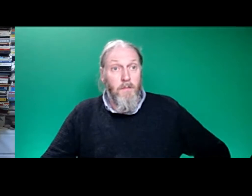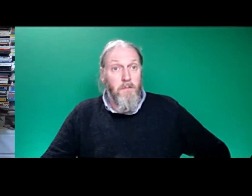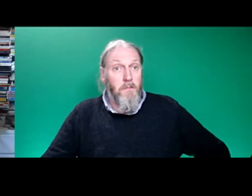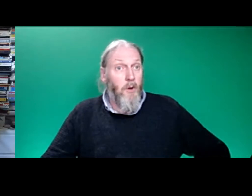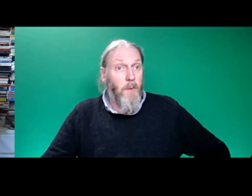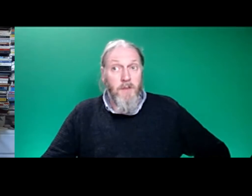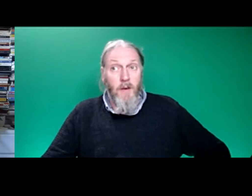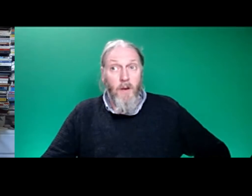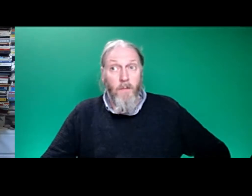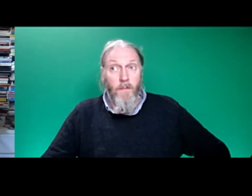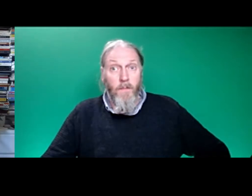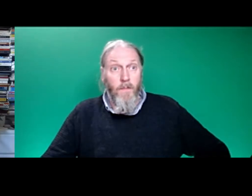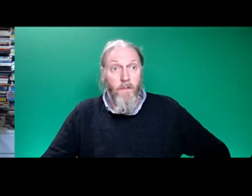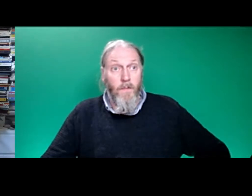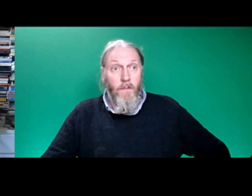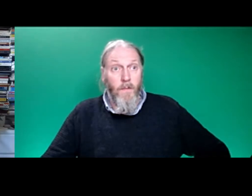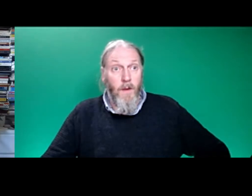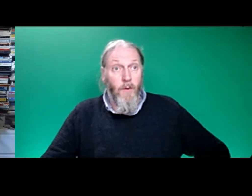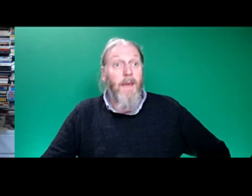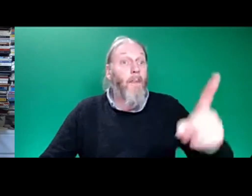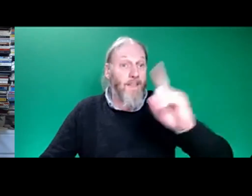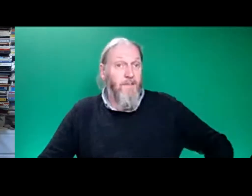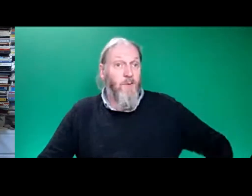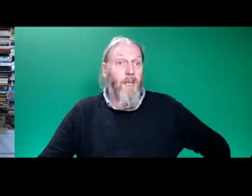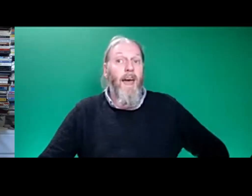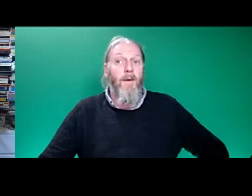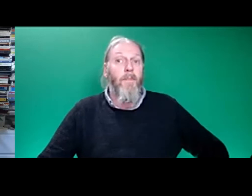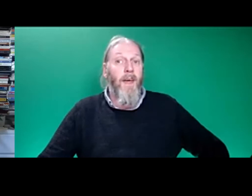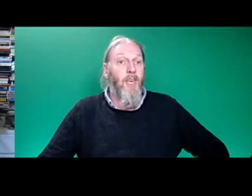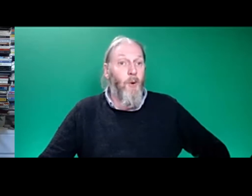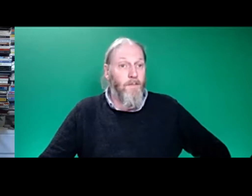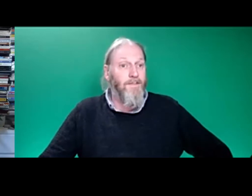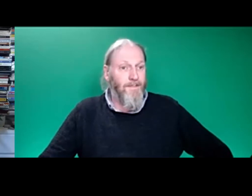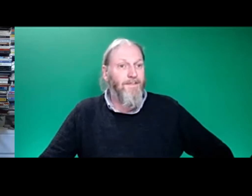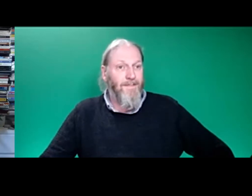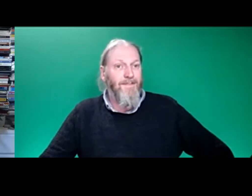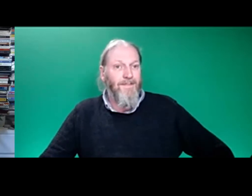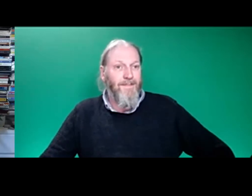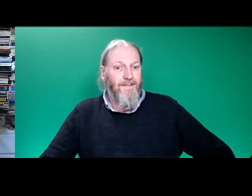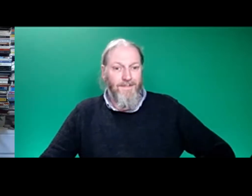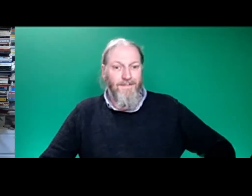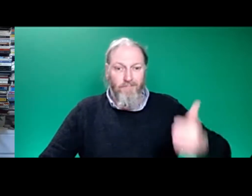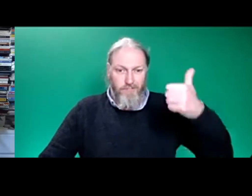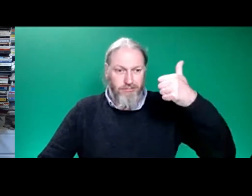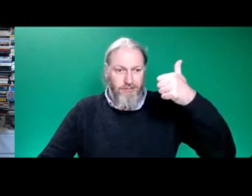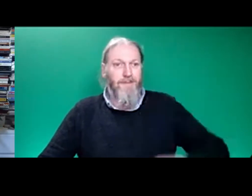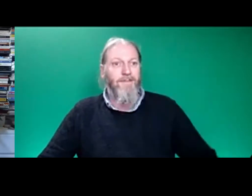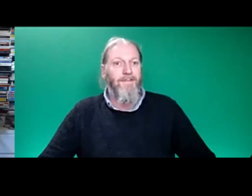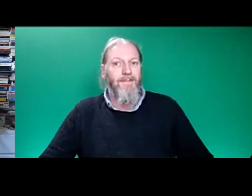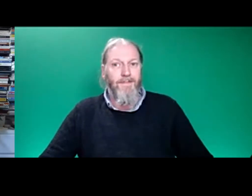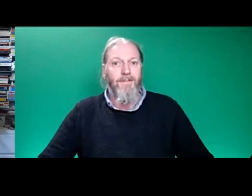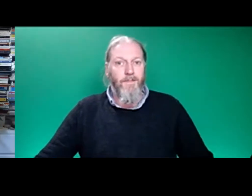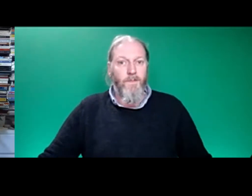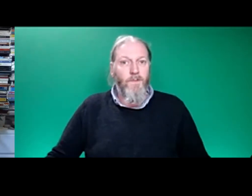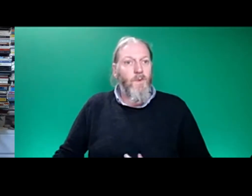That's better thank you he said. Great. It's working now thank you very much. Thank you. Okay Paul and Nicky